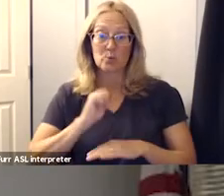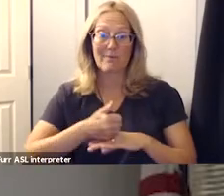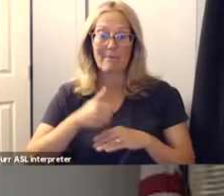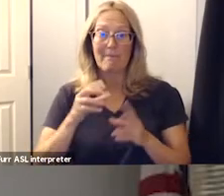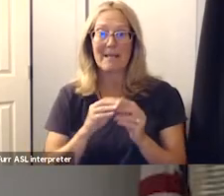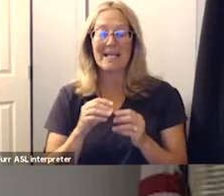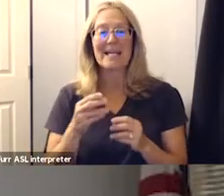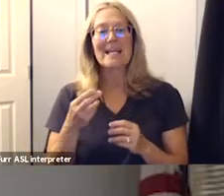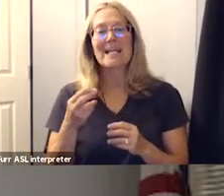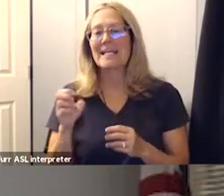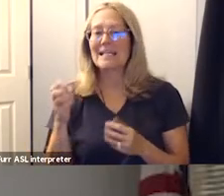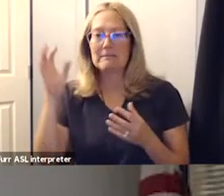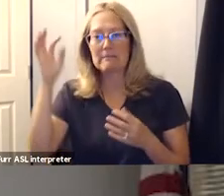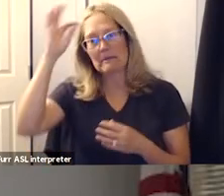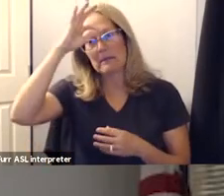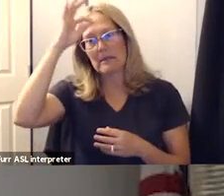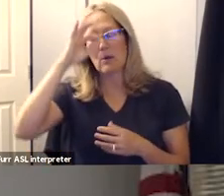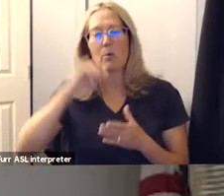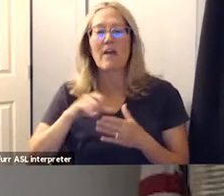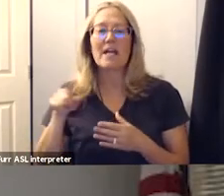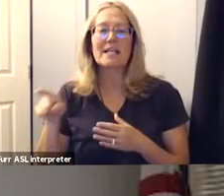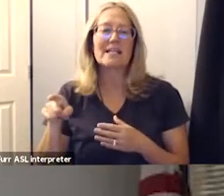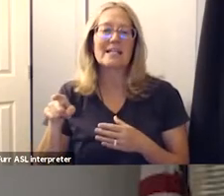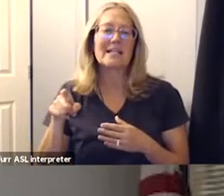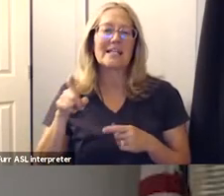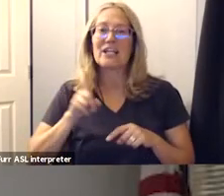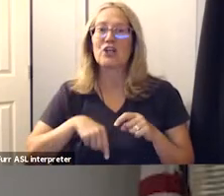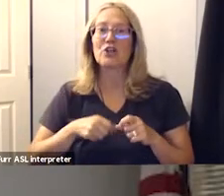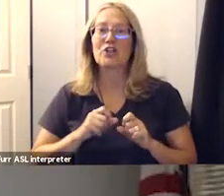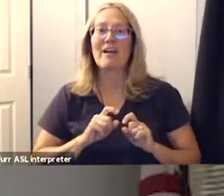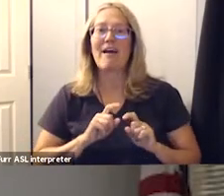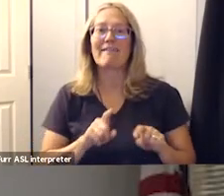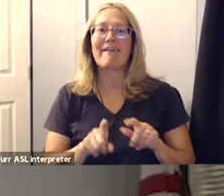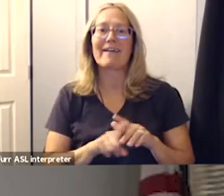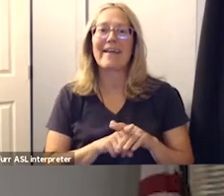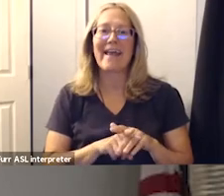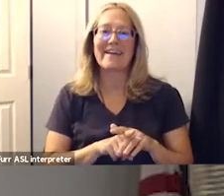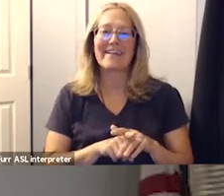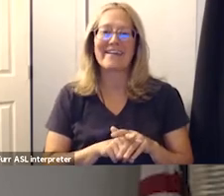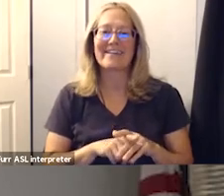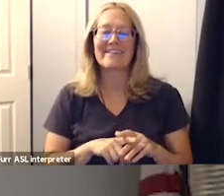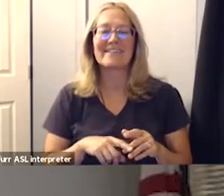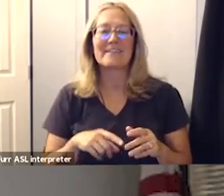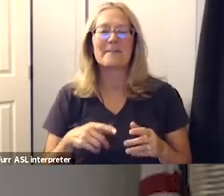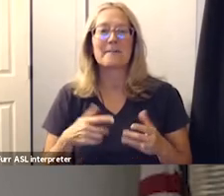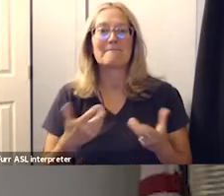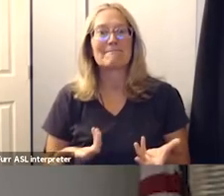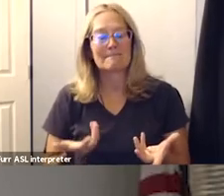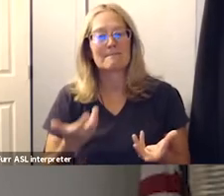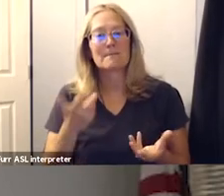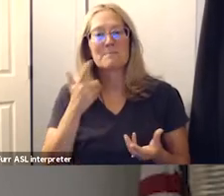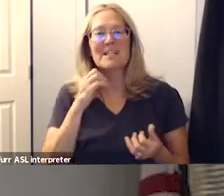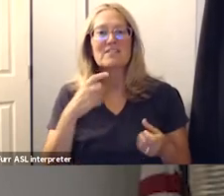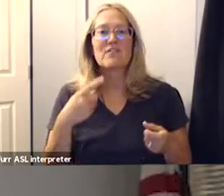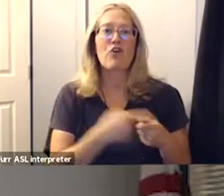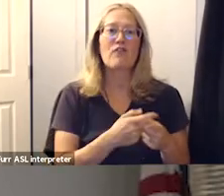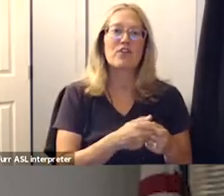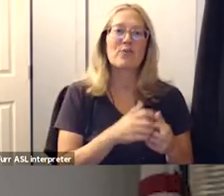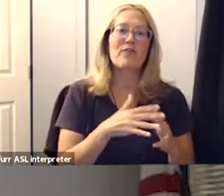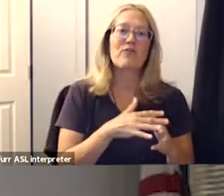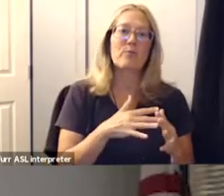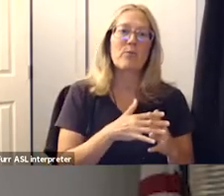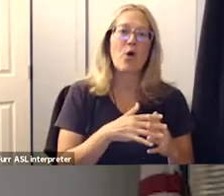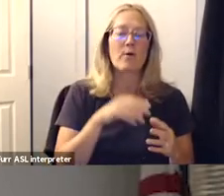did not know that he would not attend so he uh i mean wouldn't be able to attend because of the football um